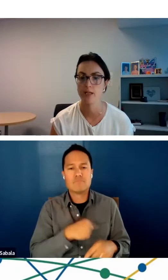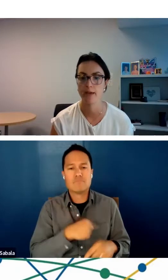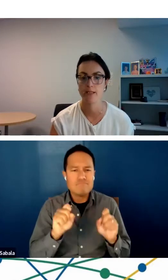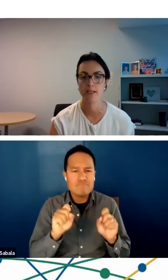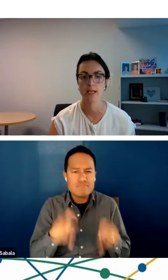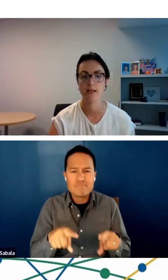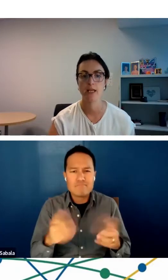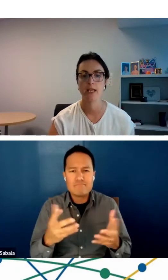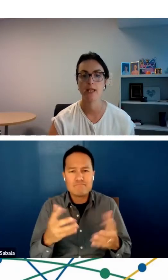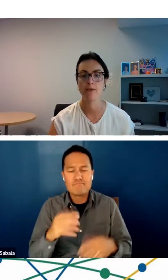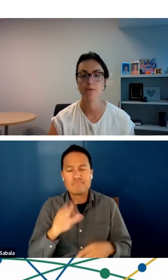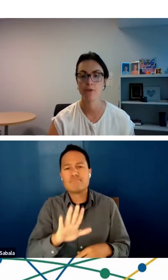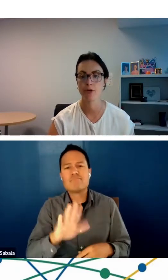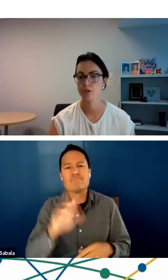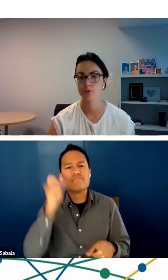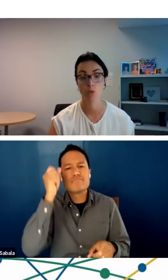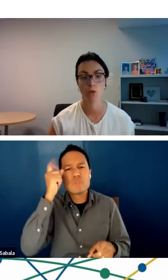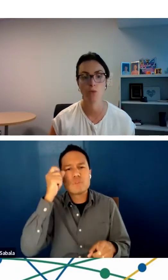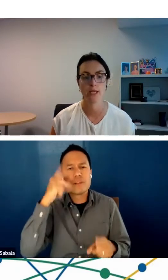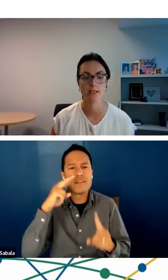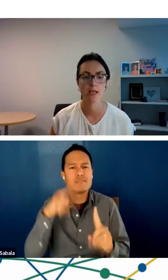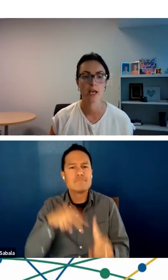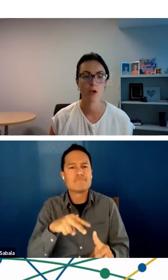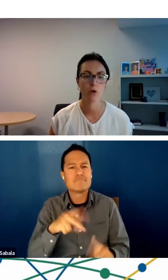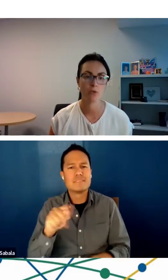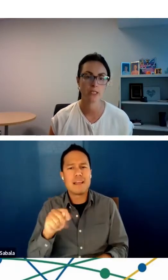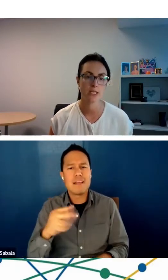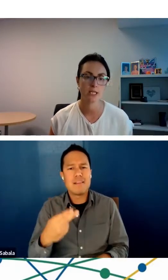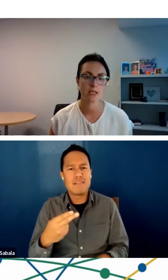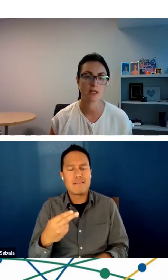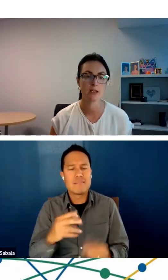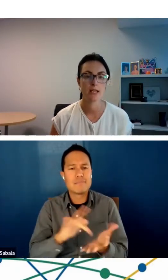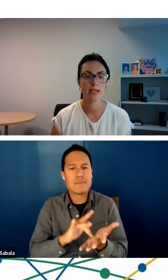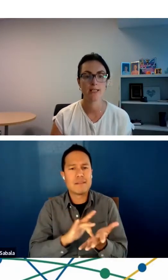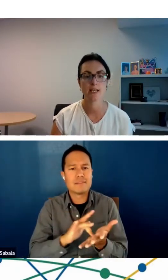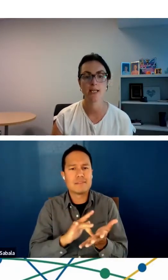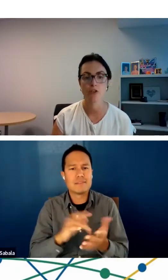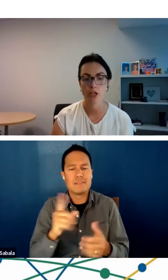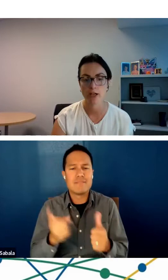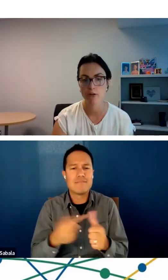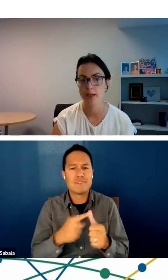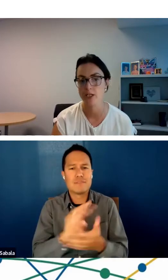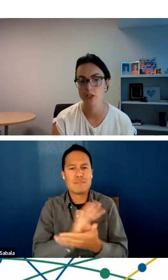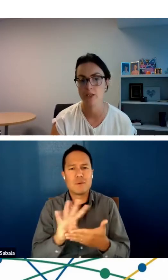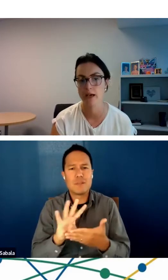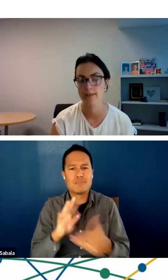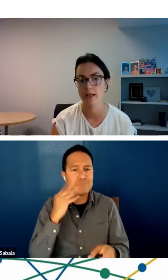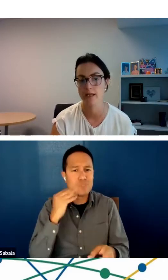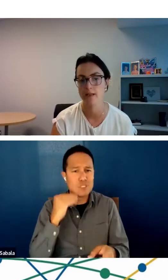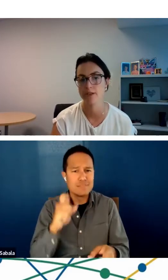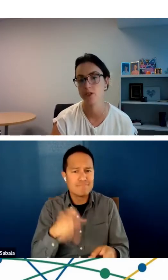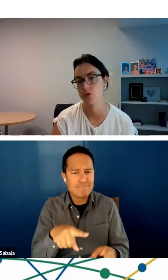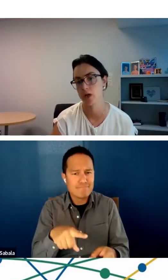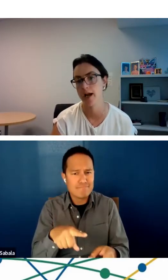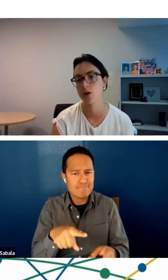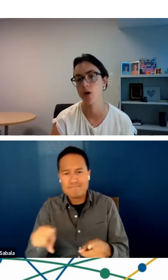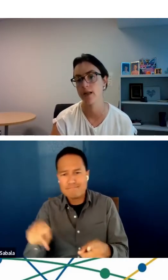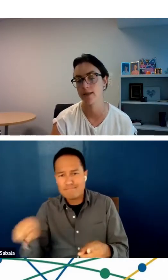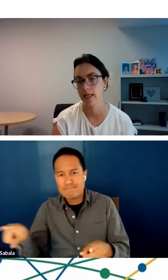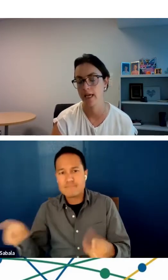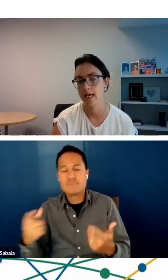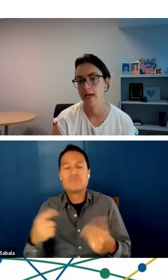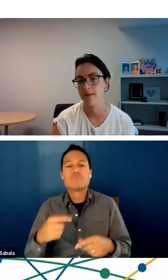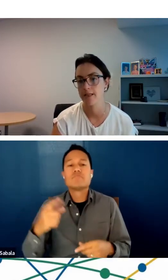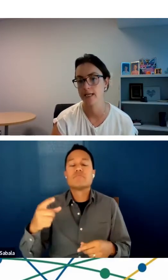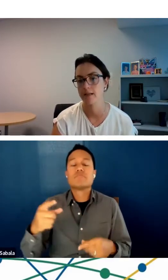of telemedicine in the first four weeks. And what we see here is that in general, patients thought that their visits were high